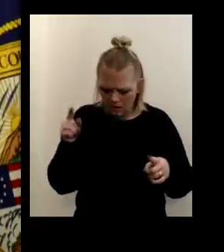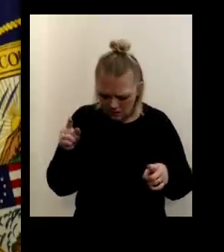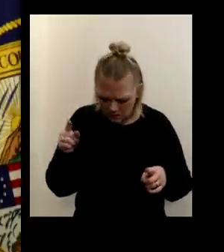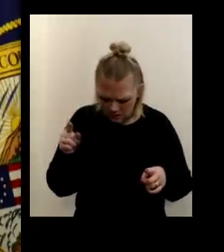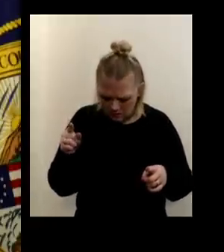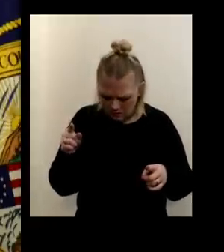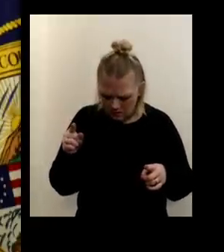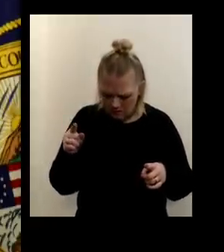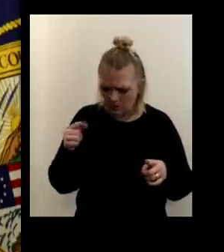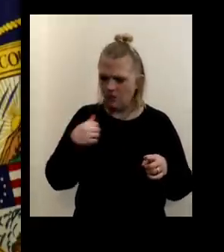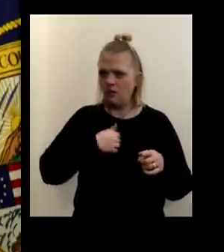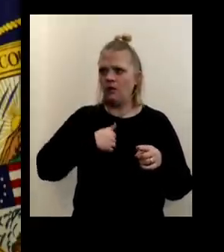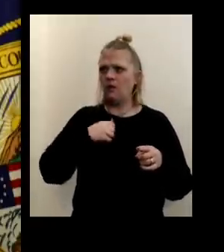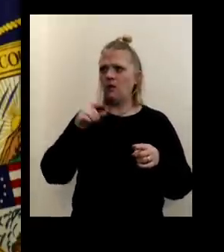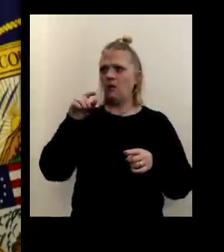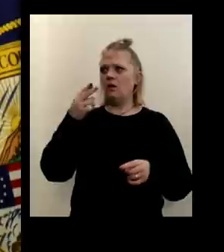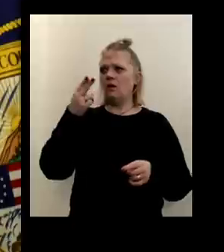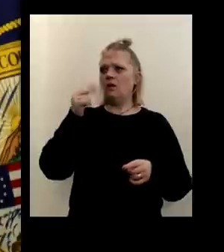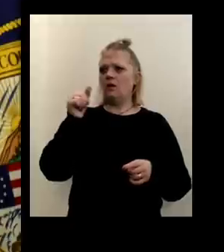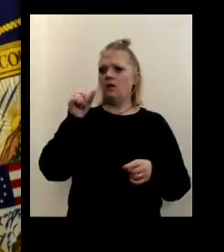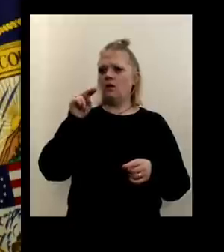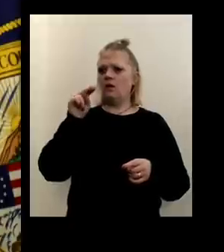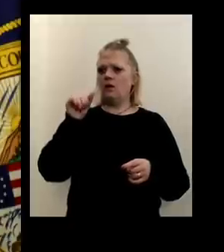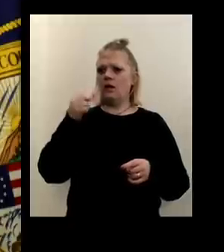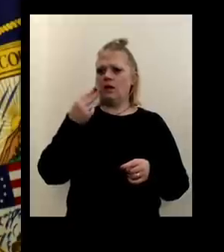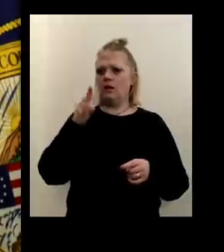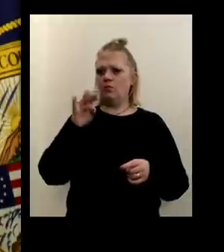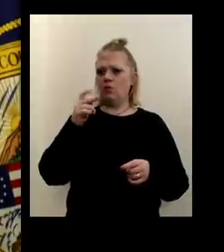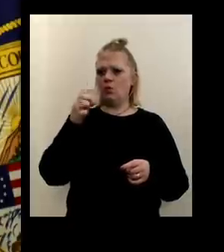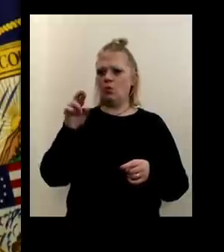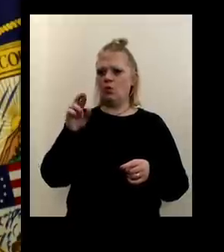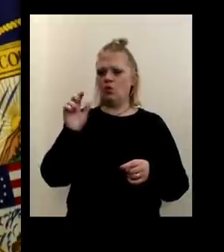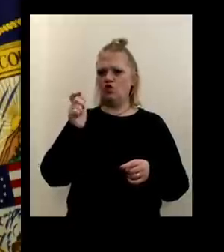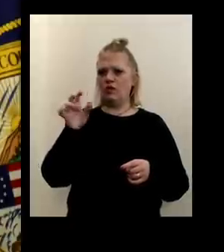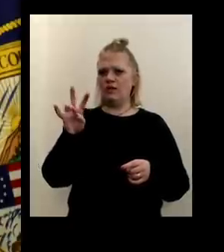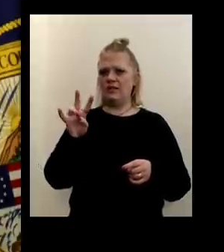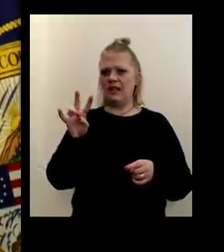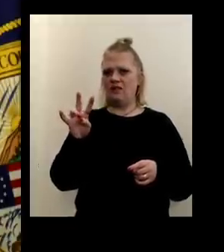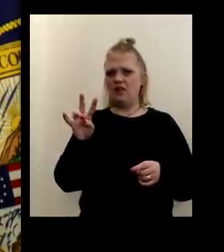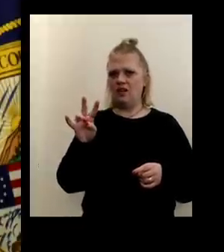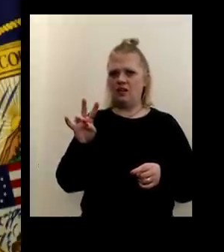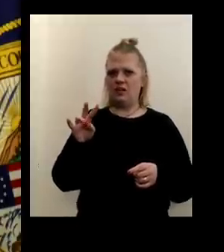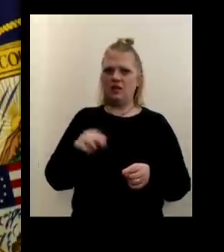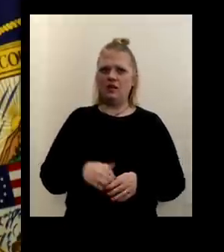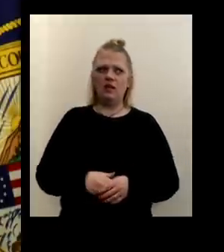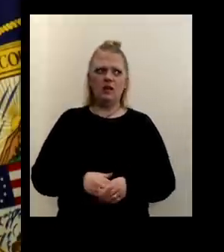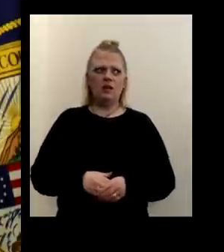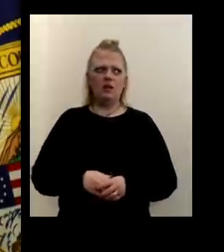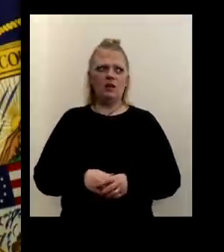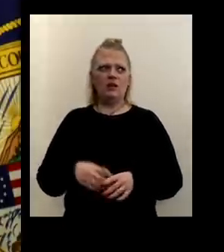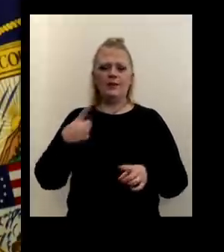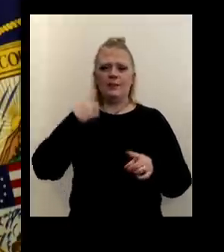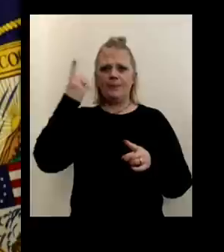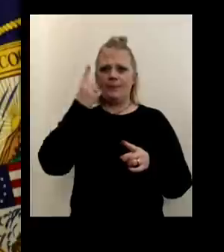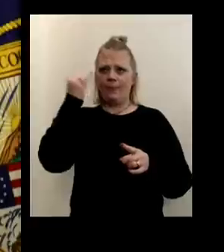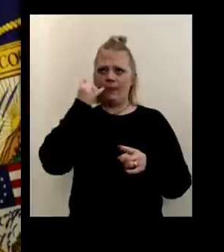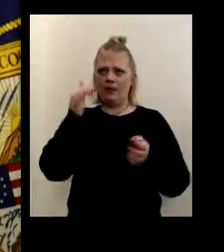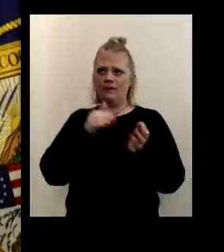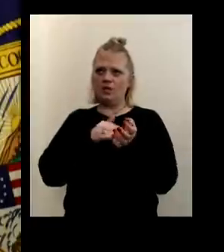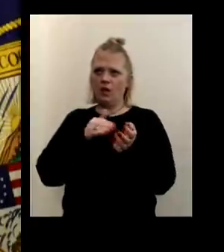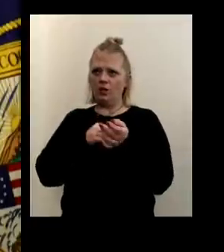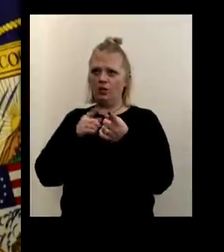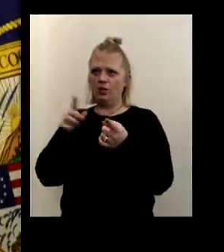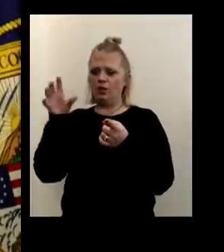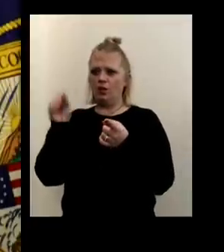Okay. I'm sorry. This is Hannah Buehler with channel seven. I couldn't get my mic on quick enough for the first time around. I was wondering if Dr. Burstein